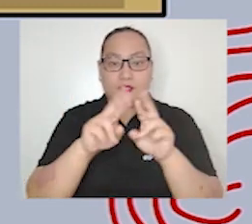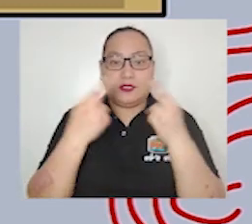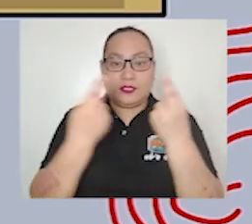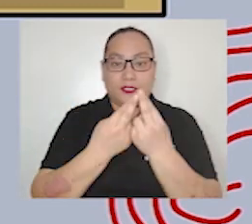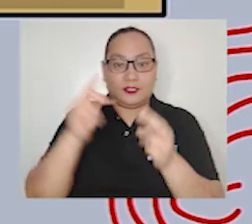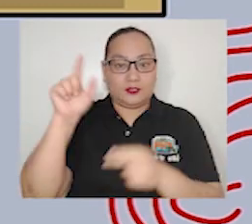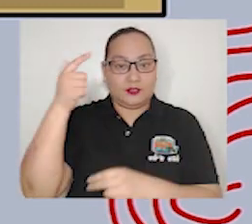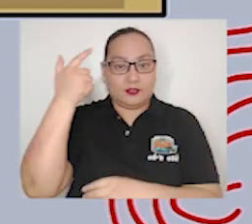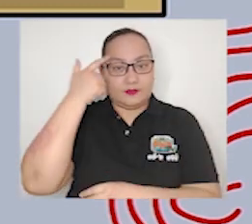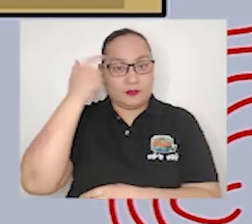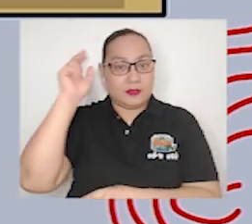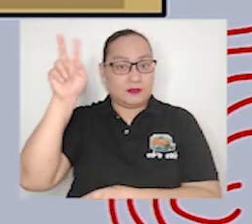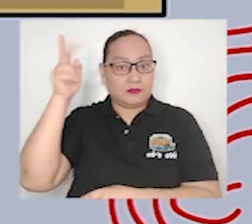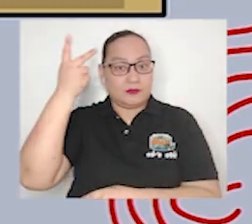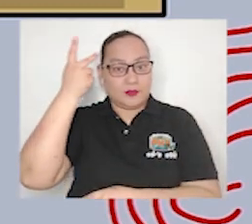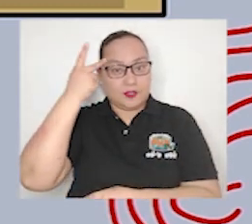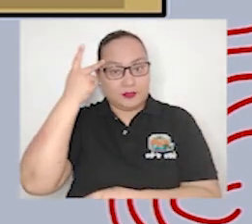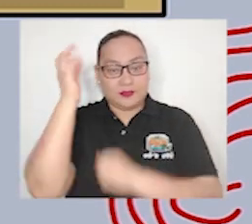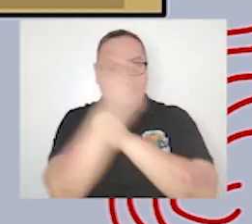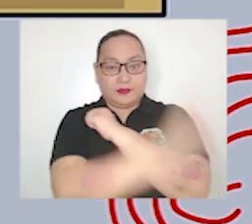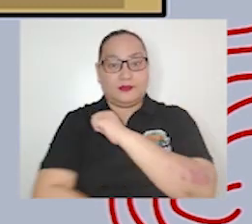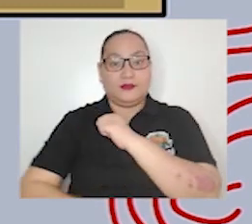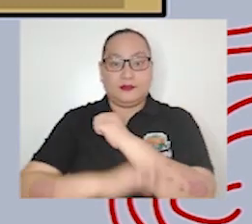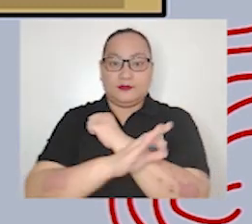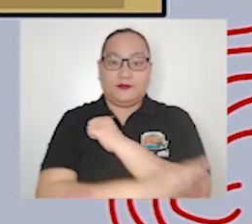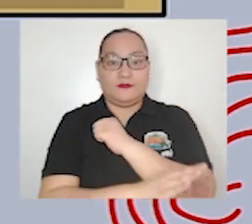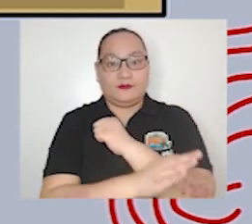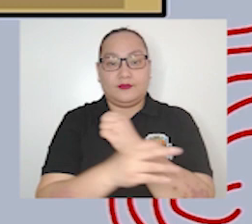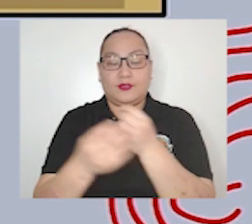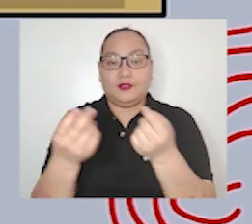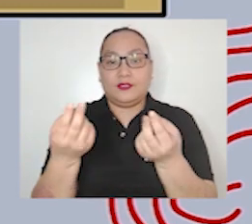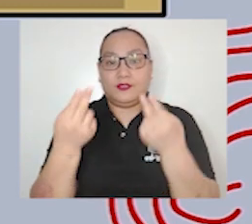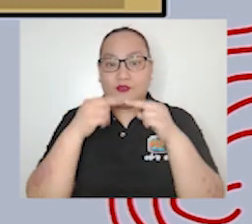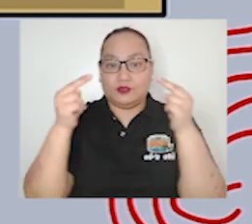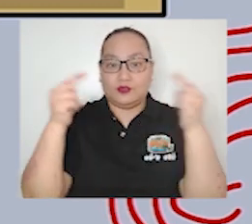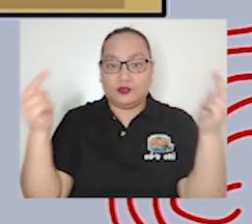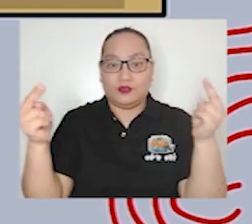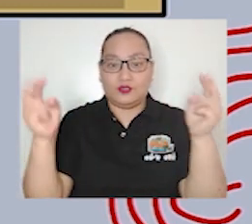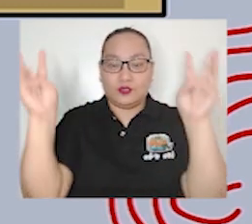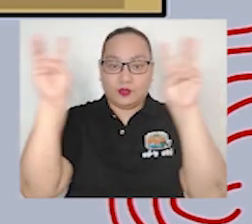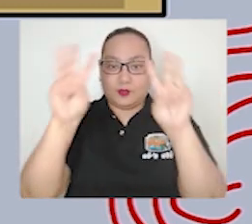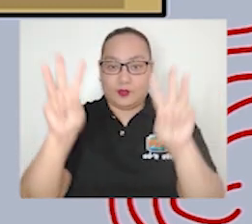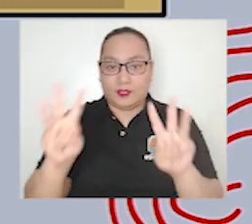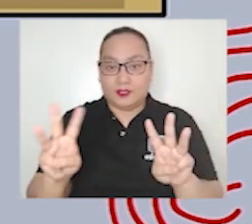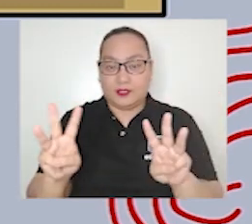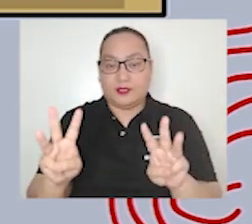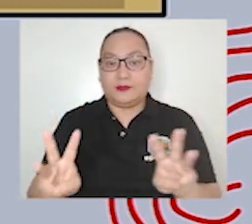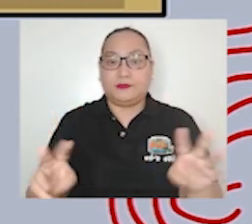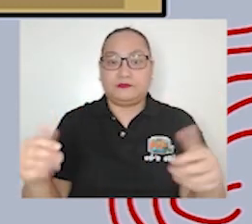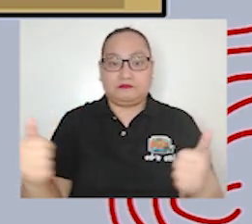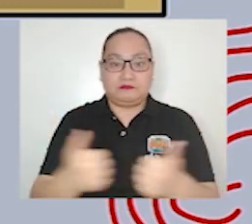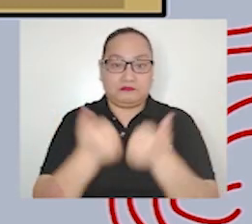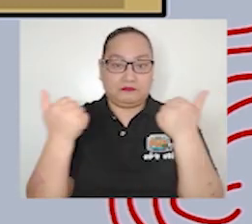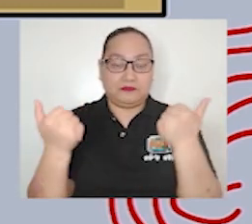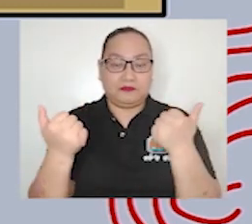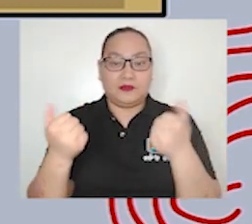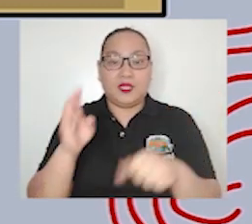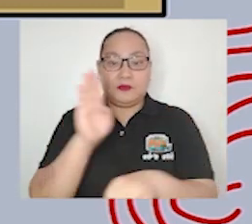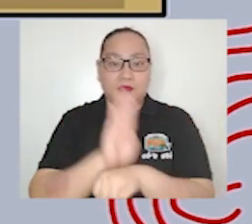weather accident business labor and education